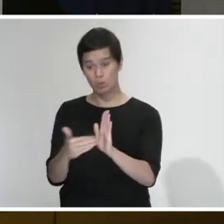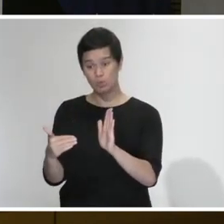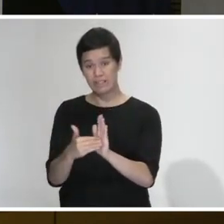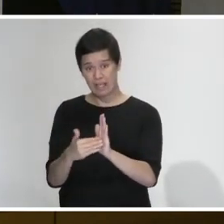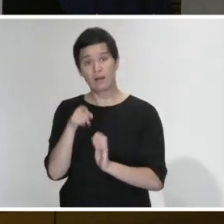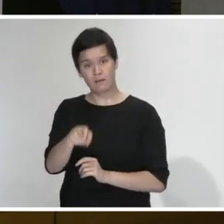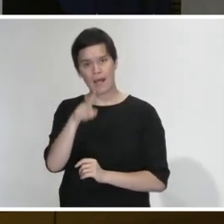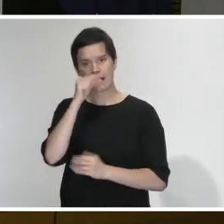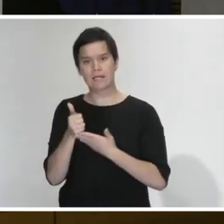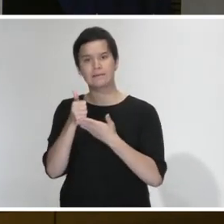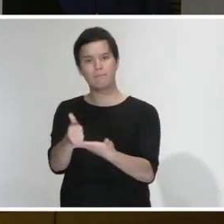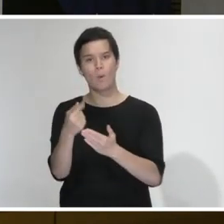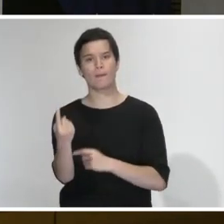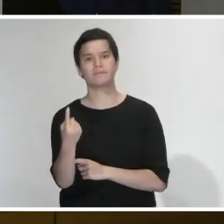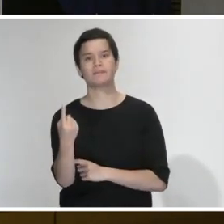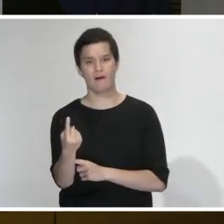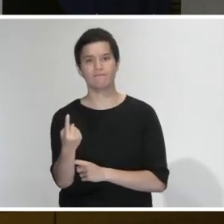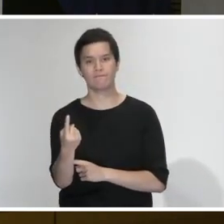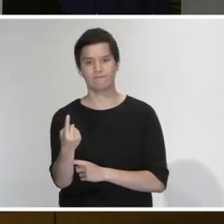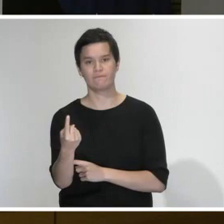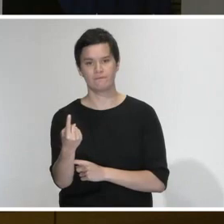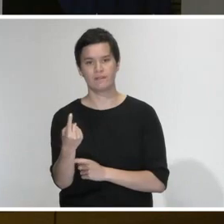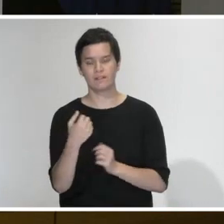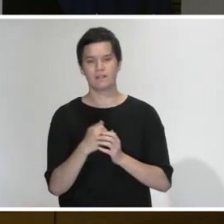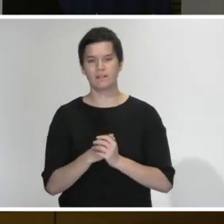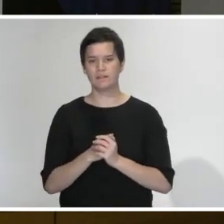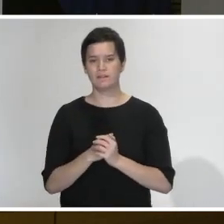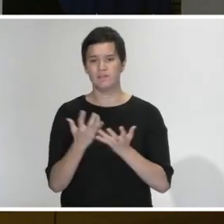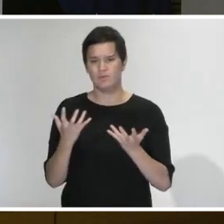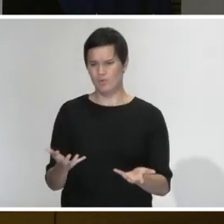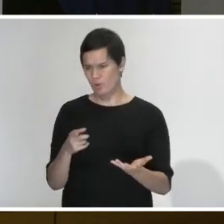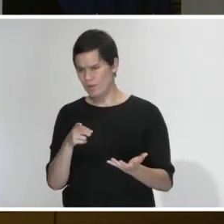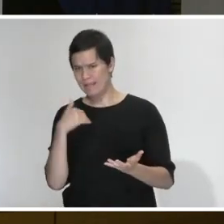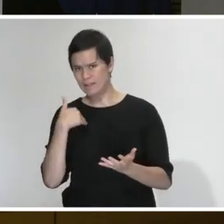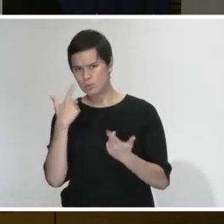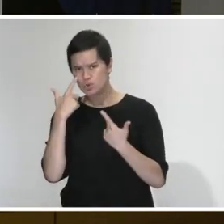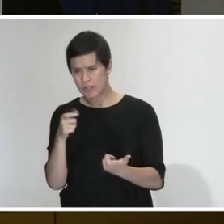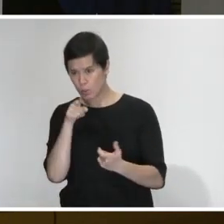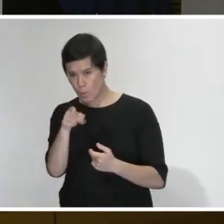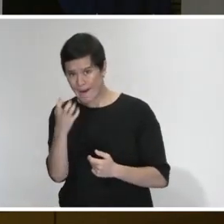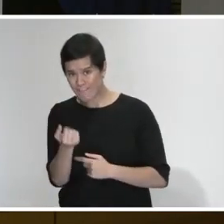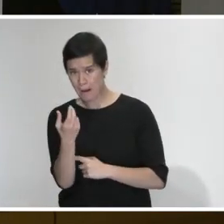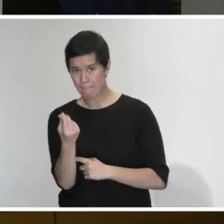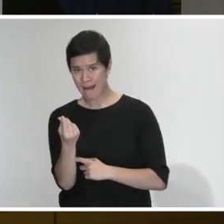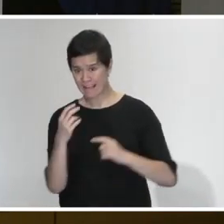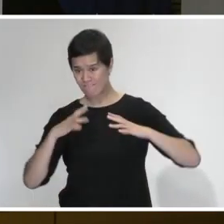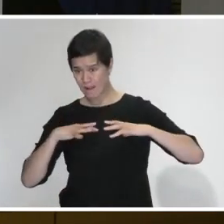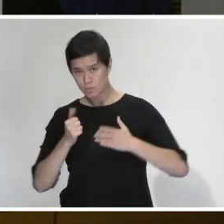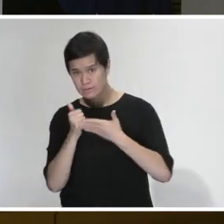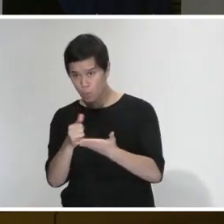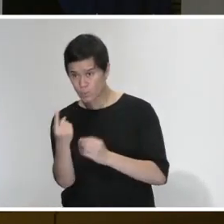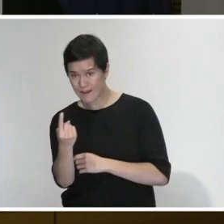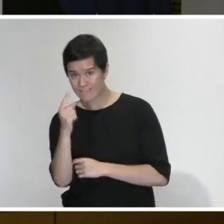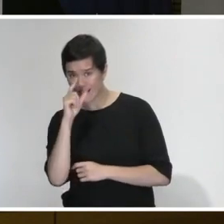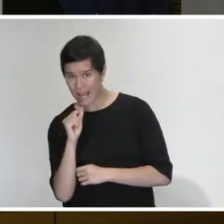situation. So they are tested to ensure, as part of the conditions, that they do have some resource. But we also recognise that these are